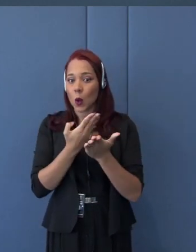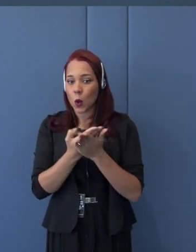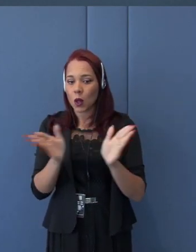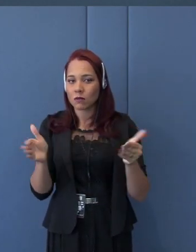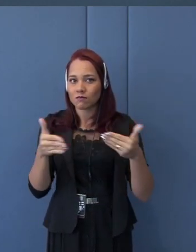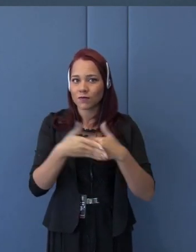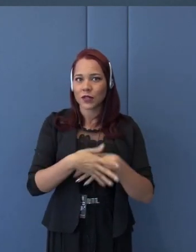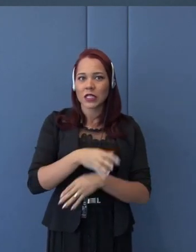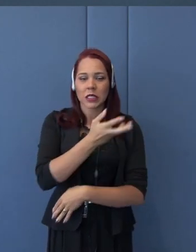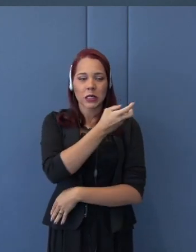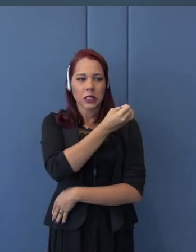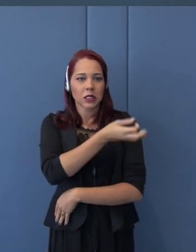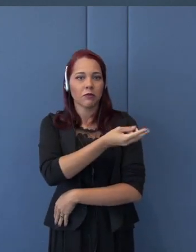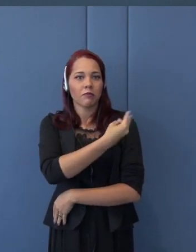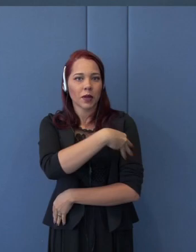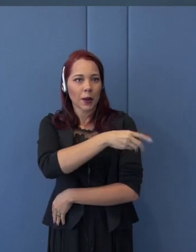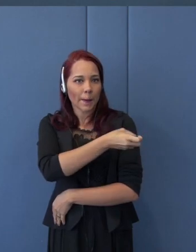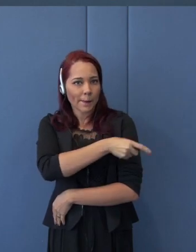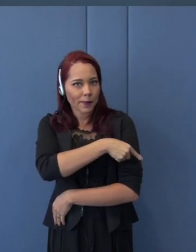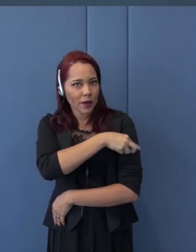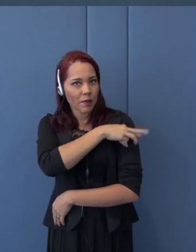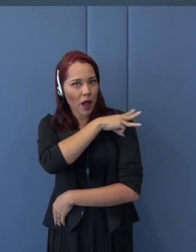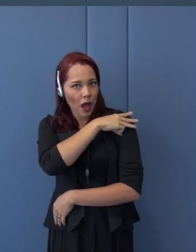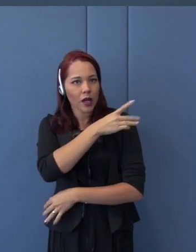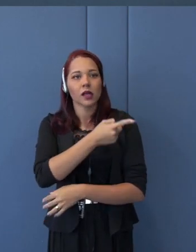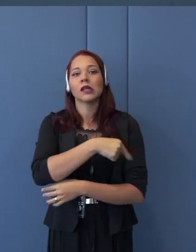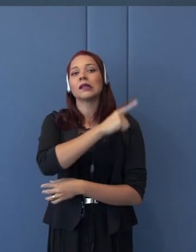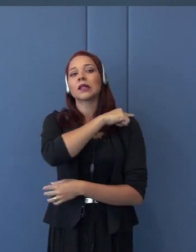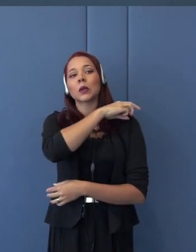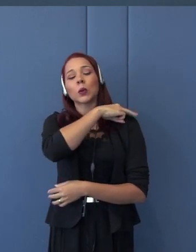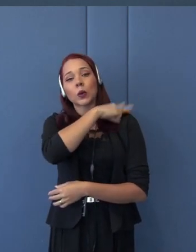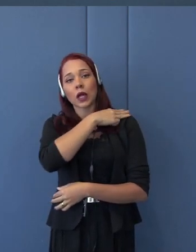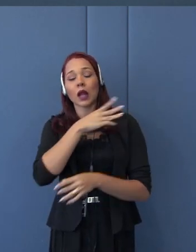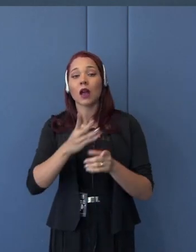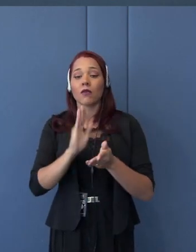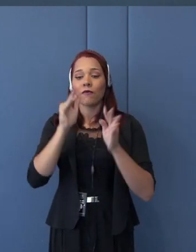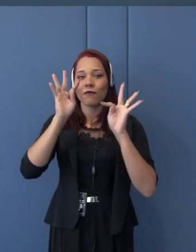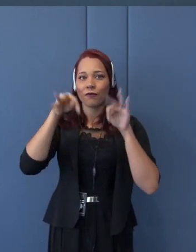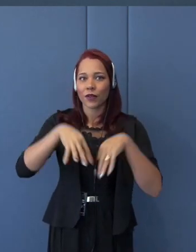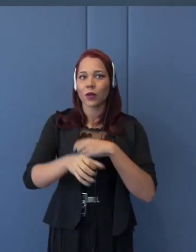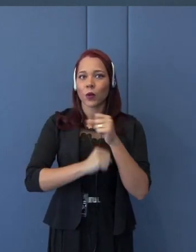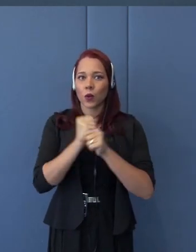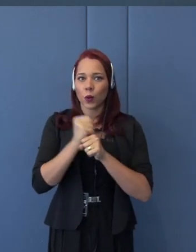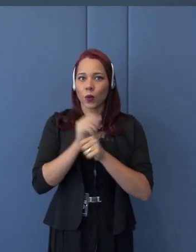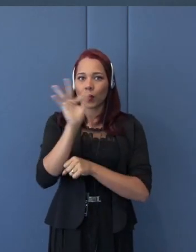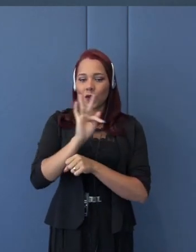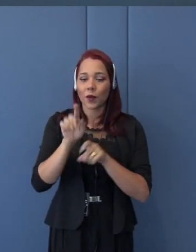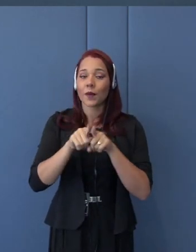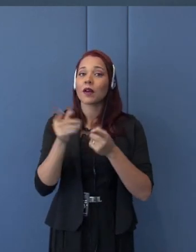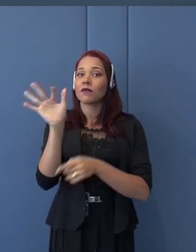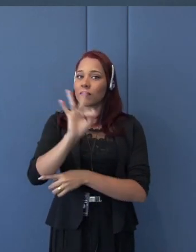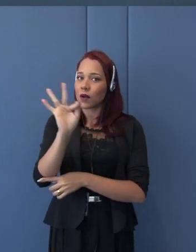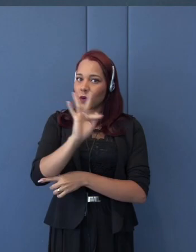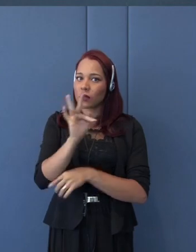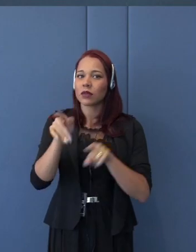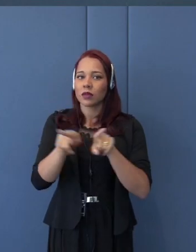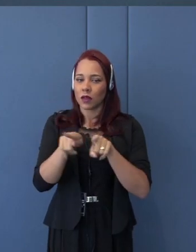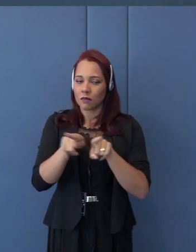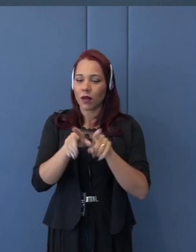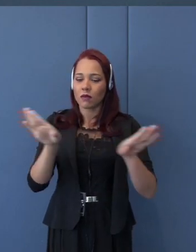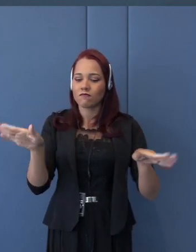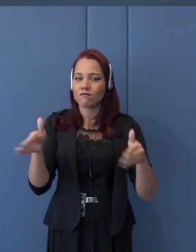now, we are towards the end of academic year, but the universities are also told that